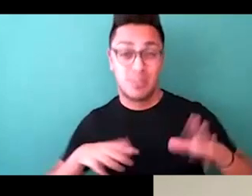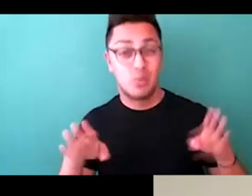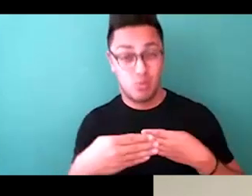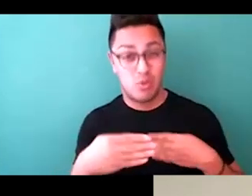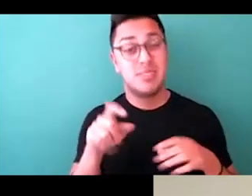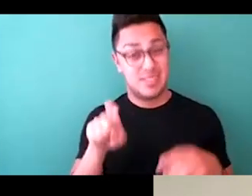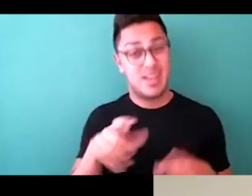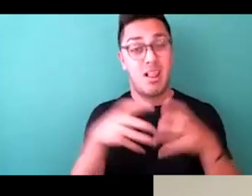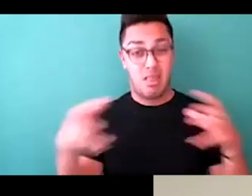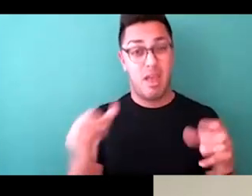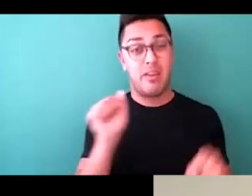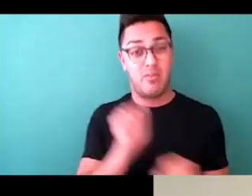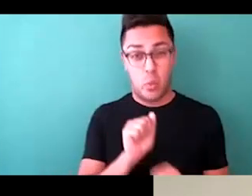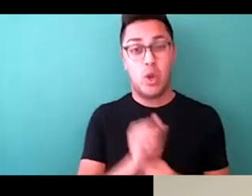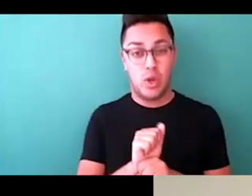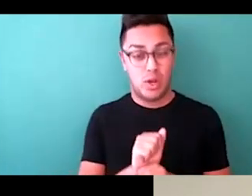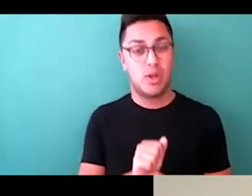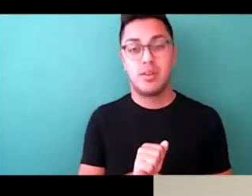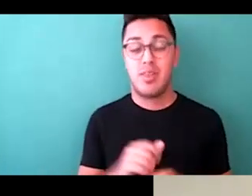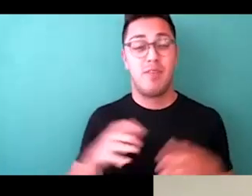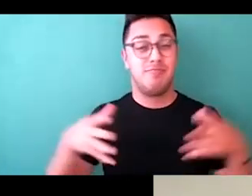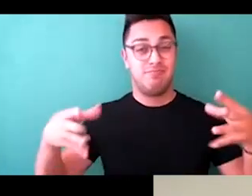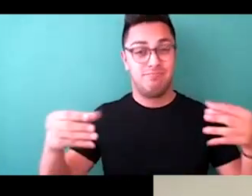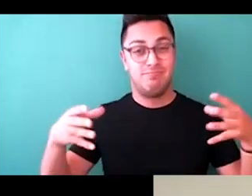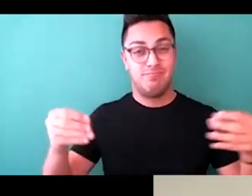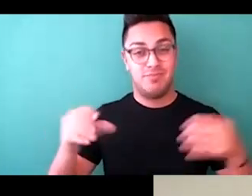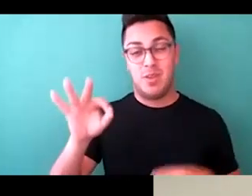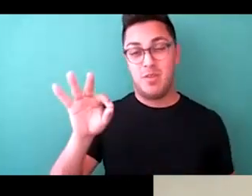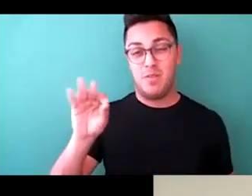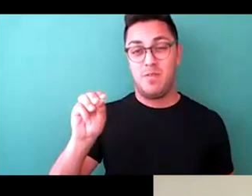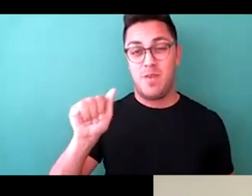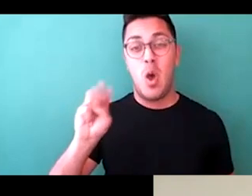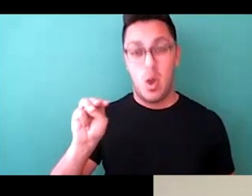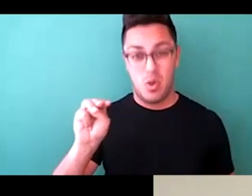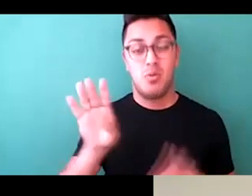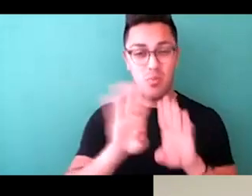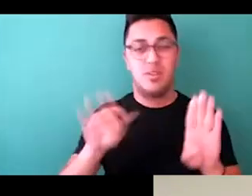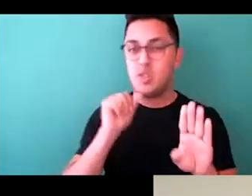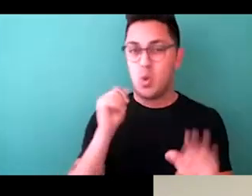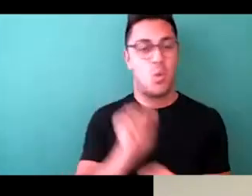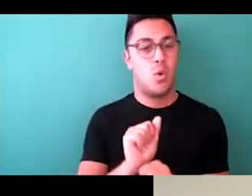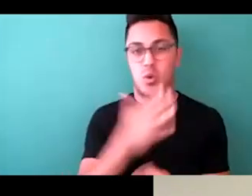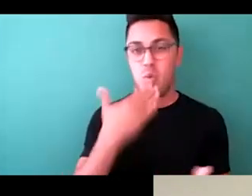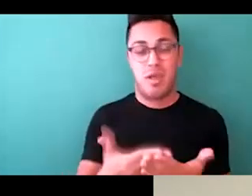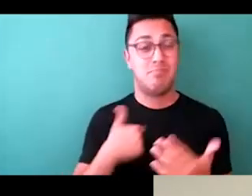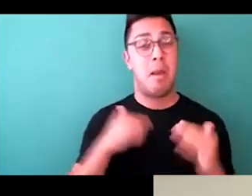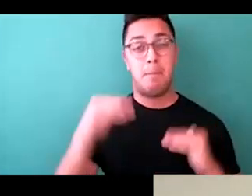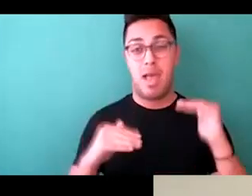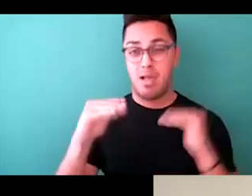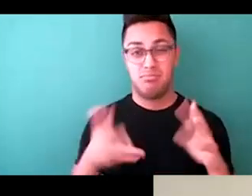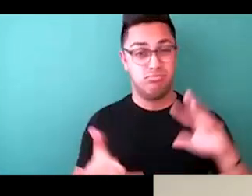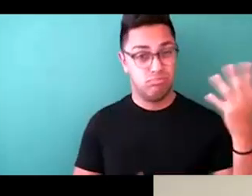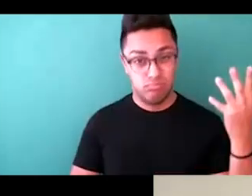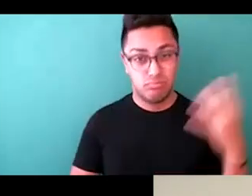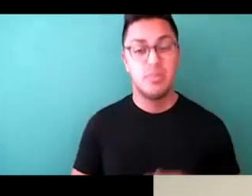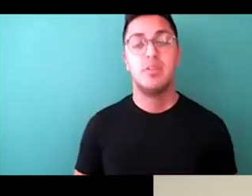Those foam walls do not work very well. I have very bad balance. So for me, anything with